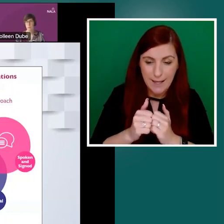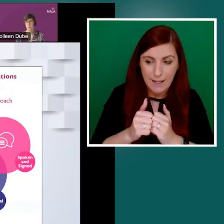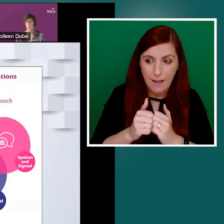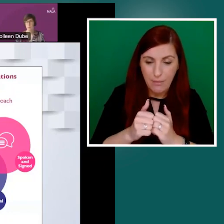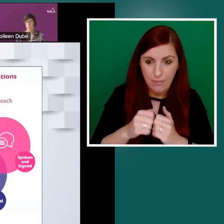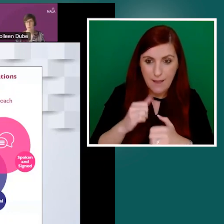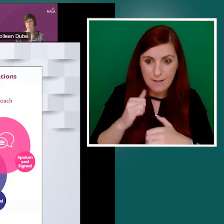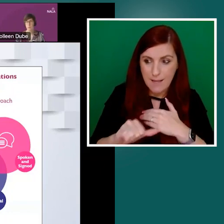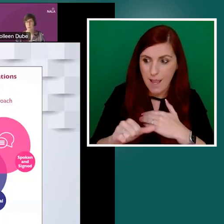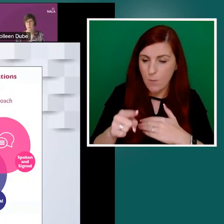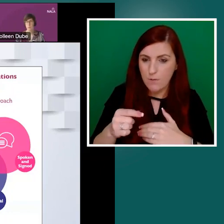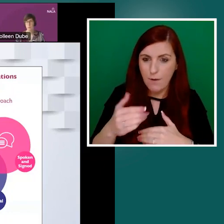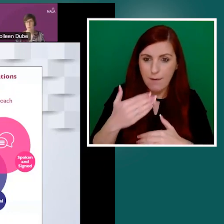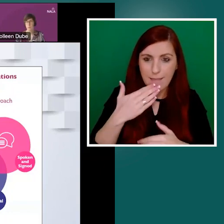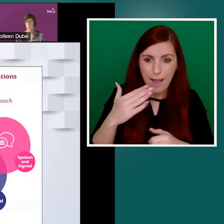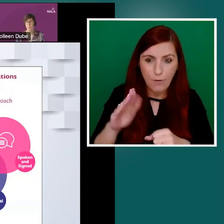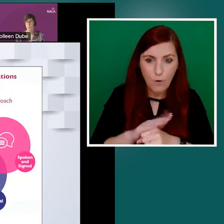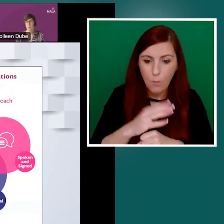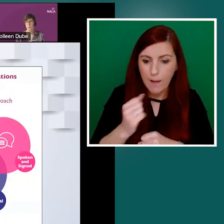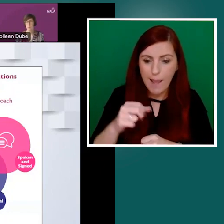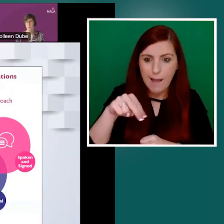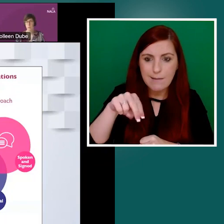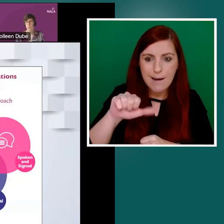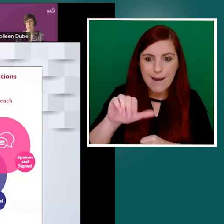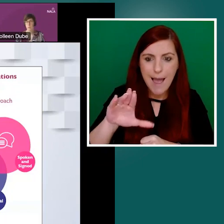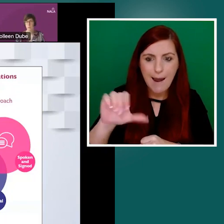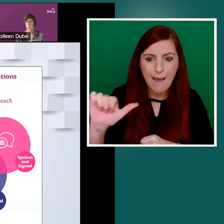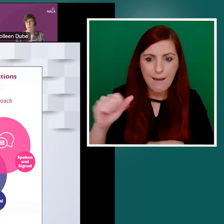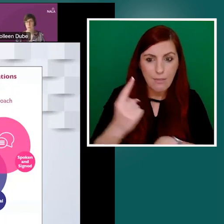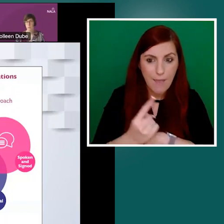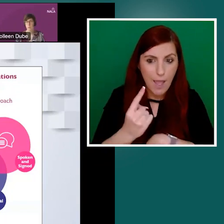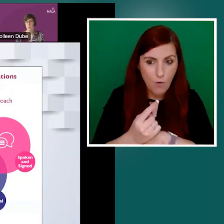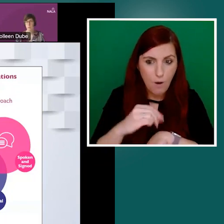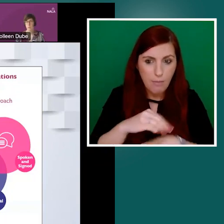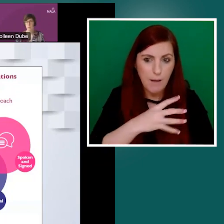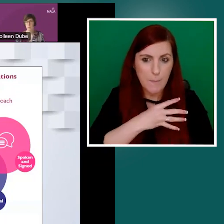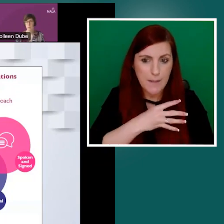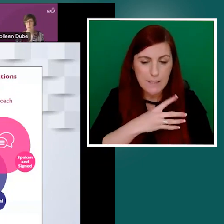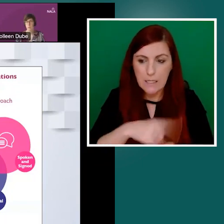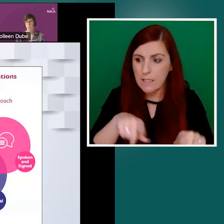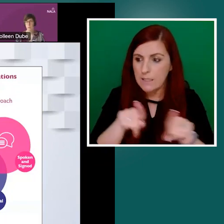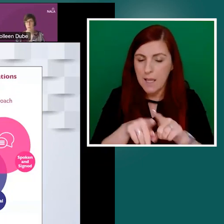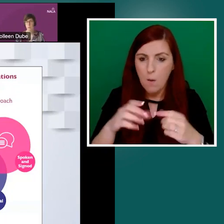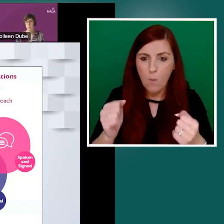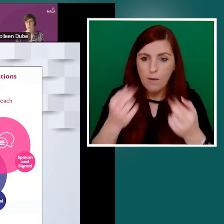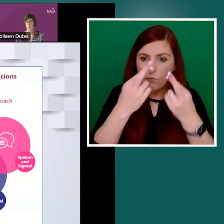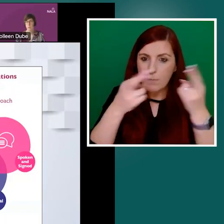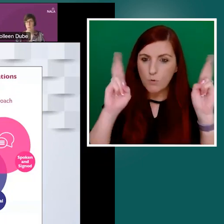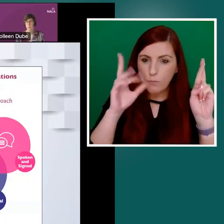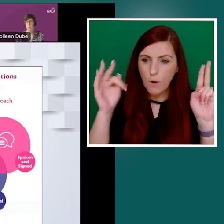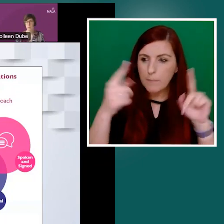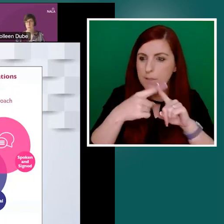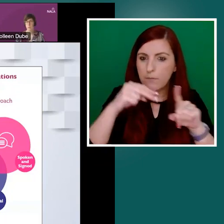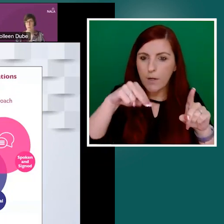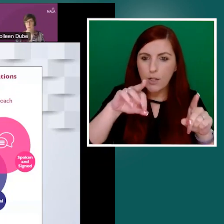representatives from NGOs, most disability organizations represented, industry was there. And